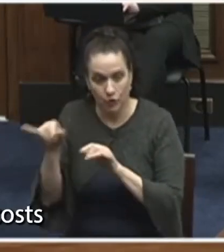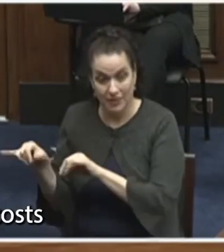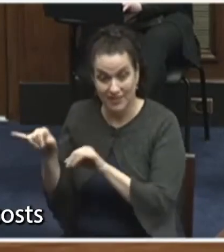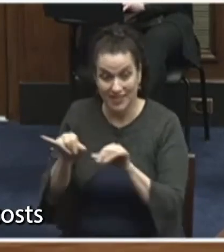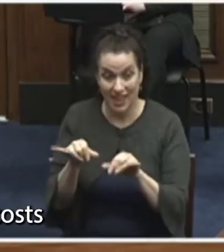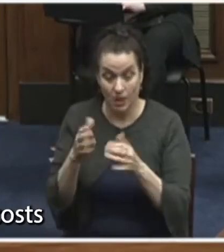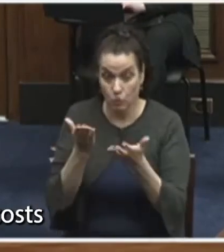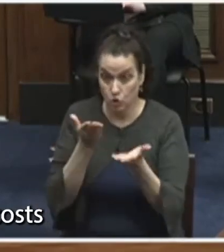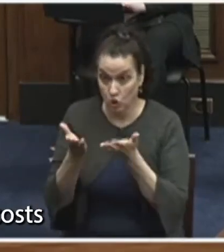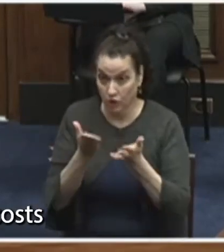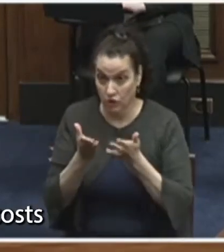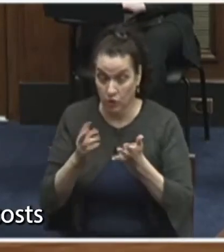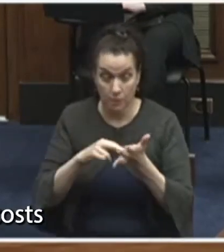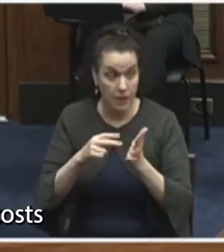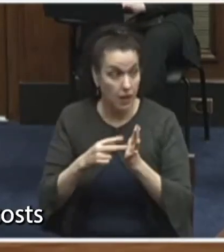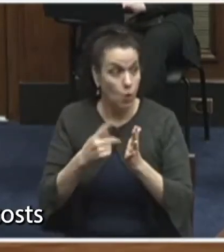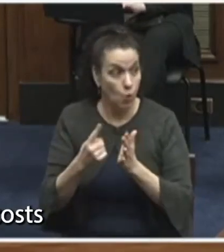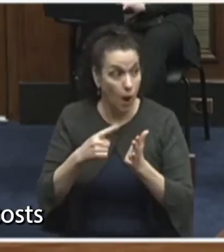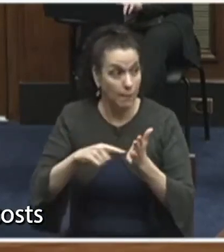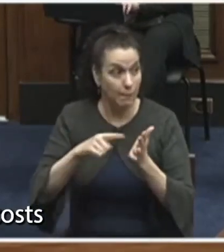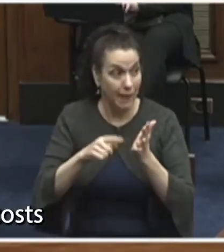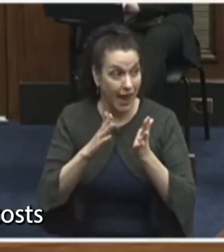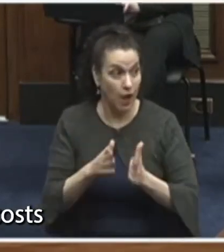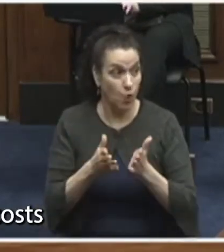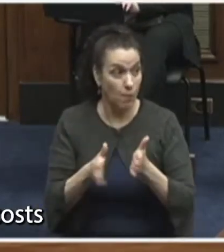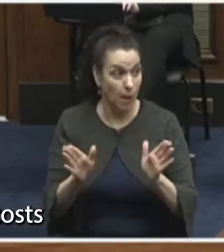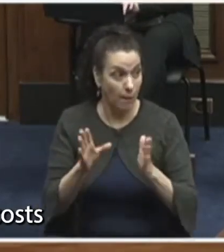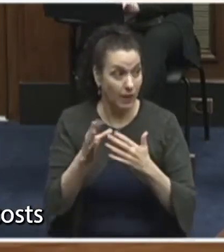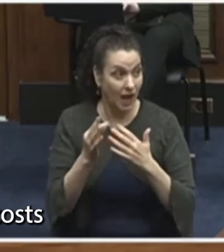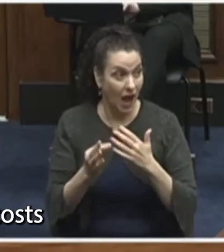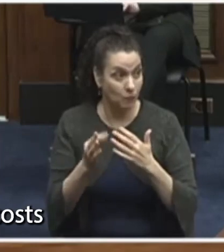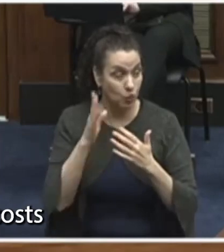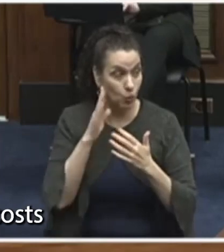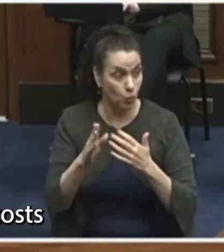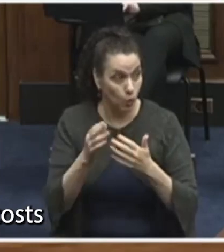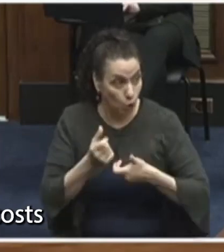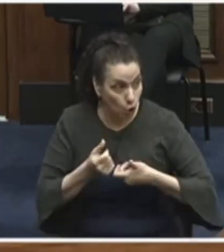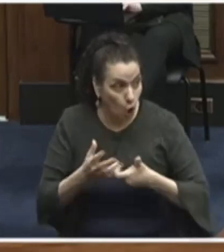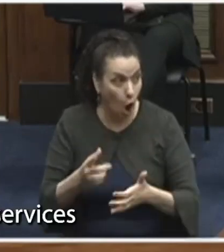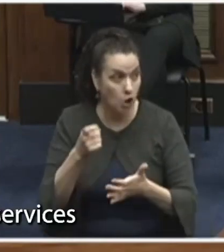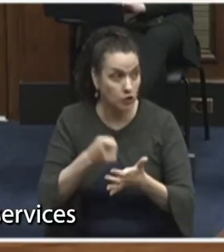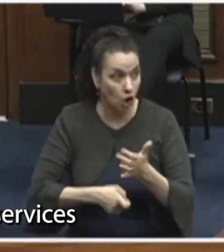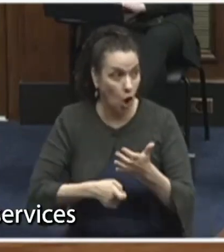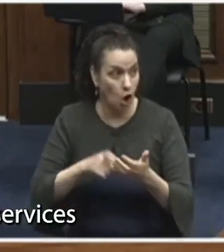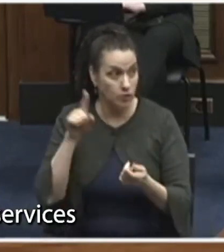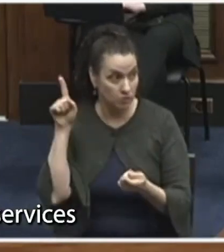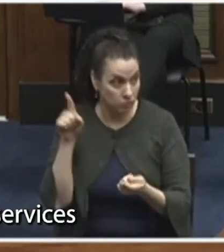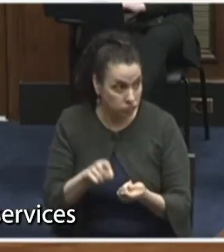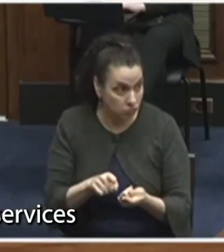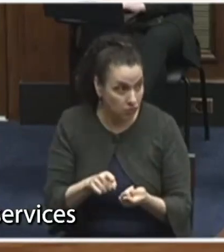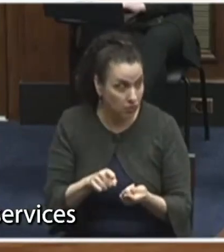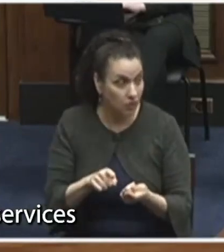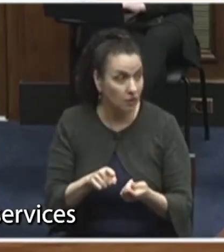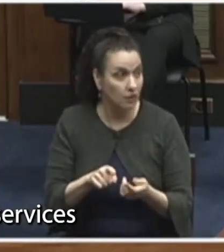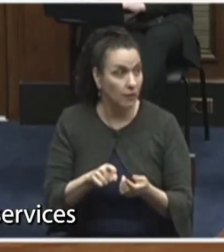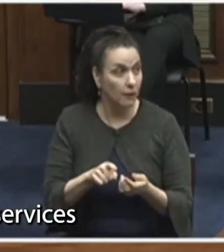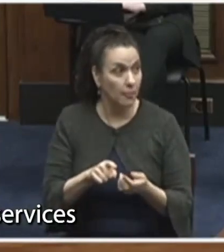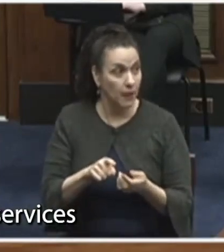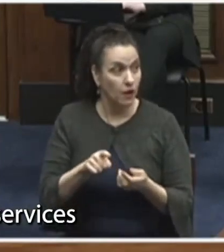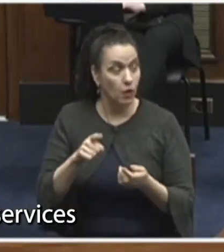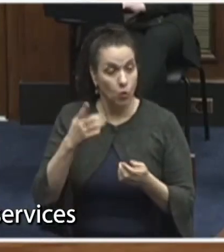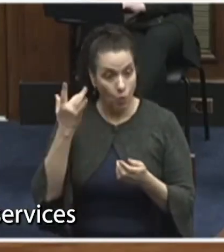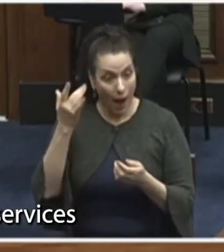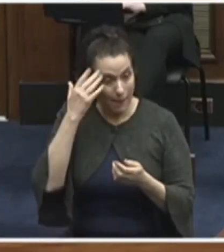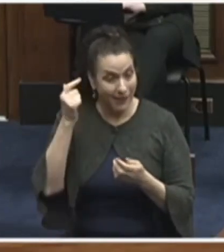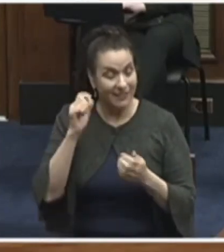So a single-payer public option would drive down costs additionally through its ability to negotiate